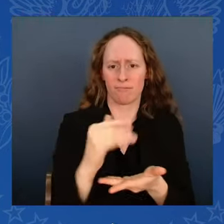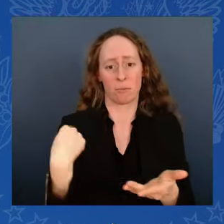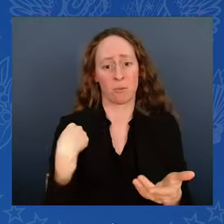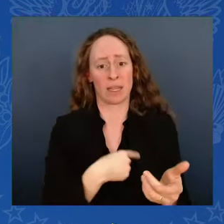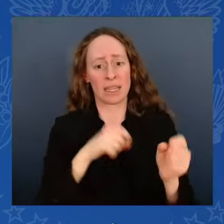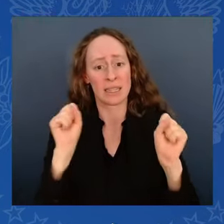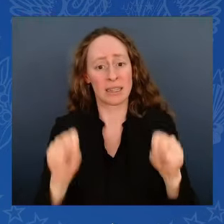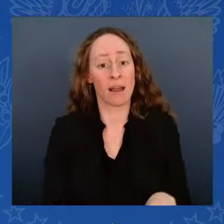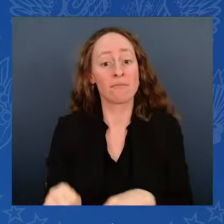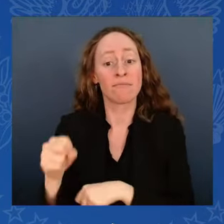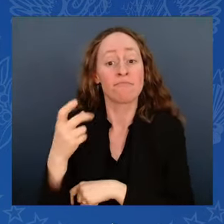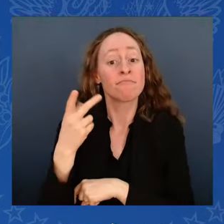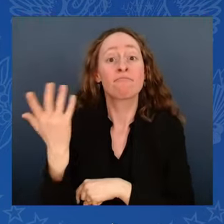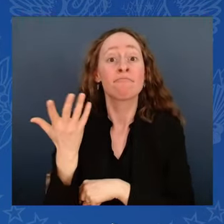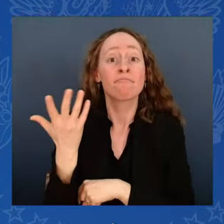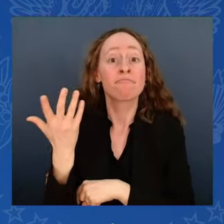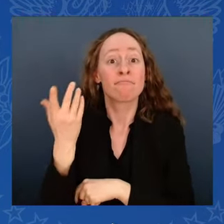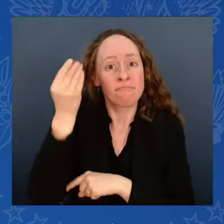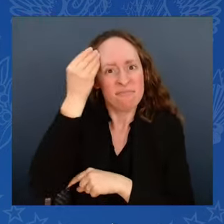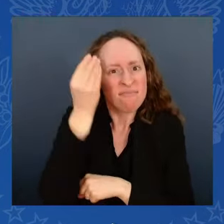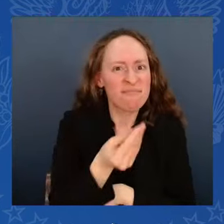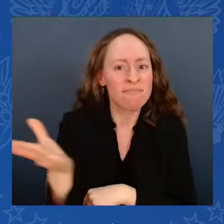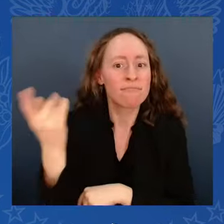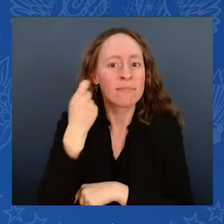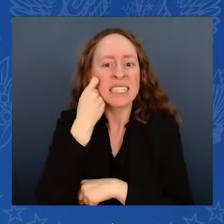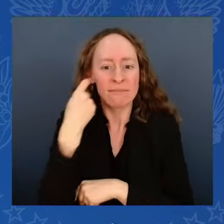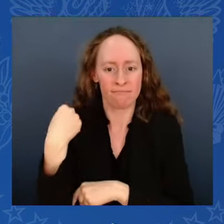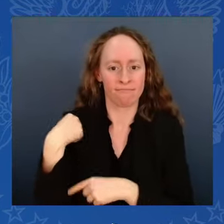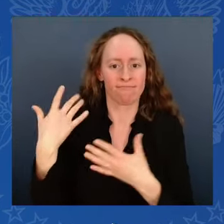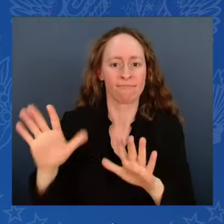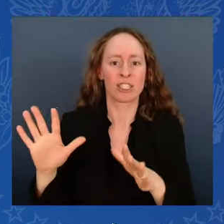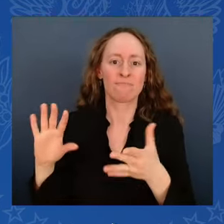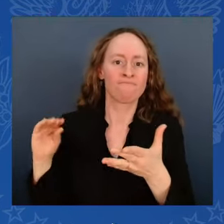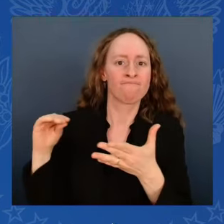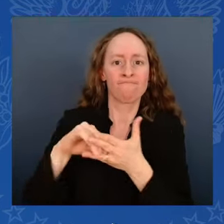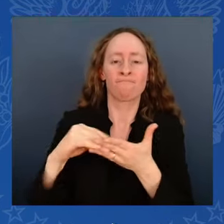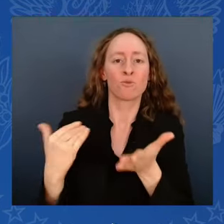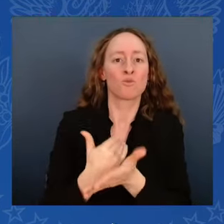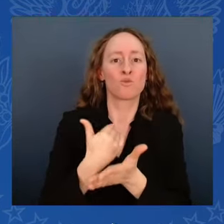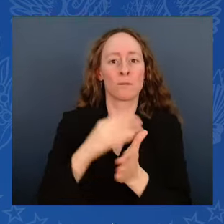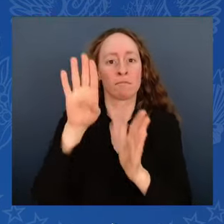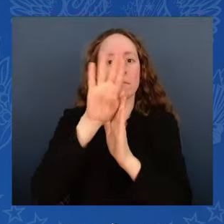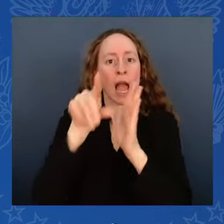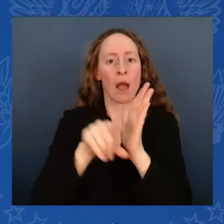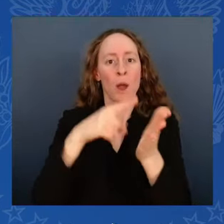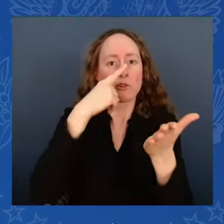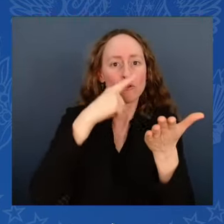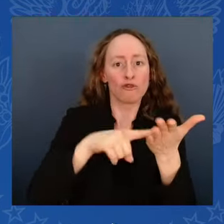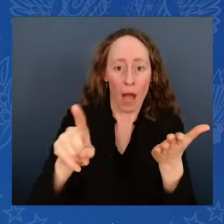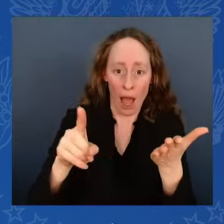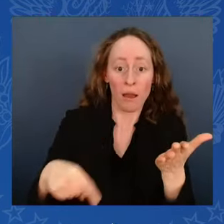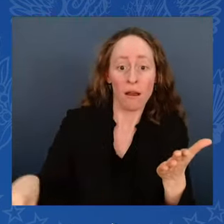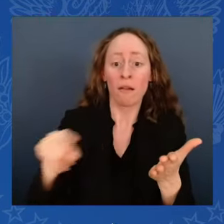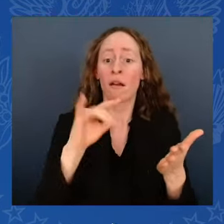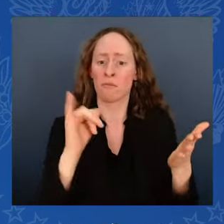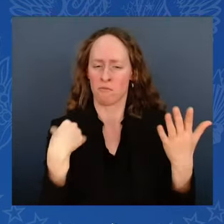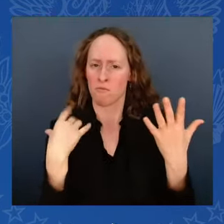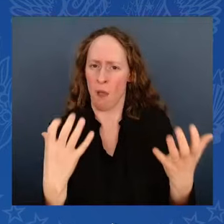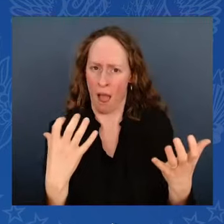enough. We'll ban assault weapons, high-capacity magazines because we've done it once. We've got to do it again. We must get it done.